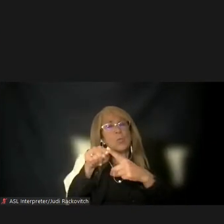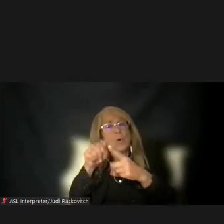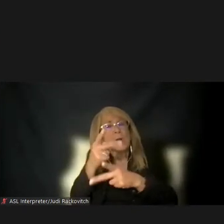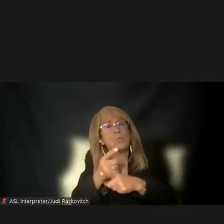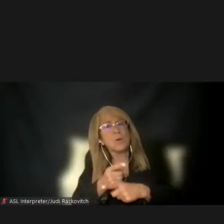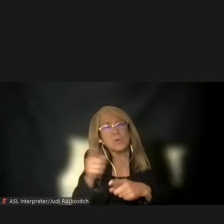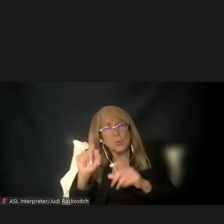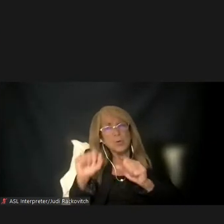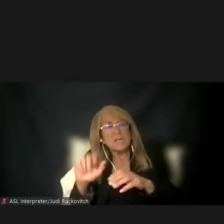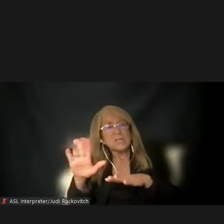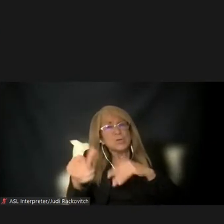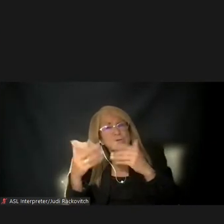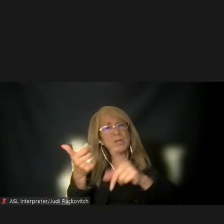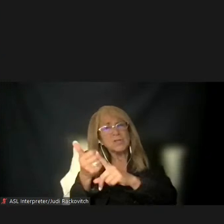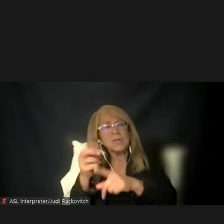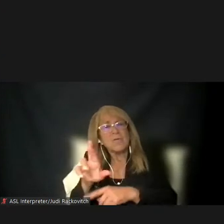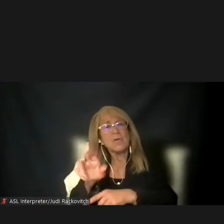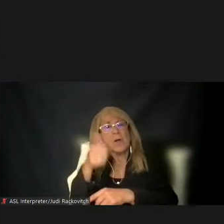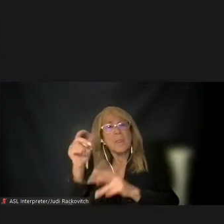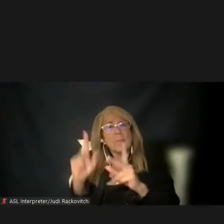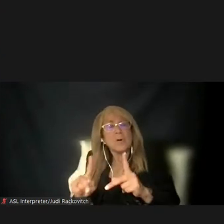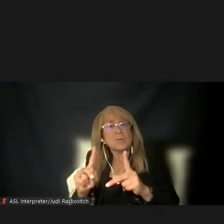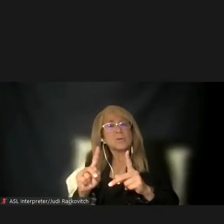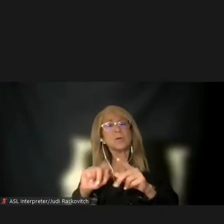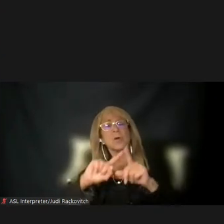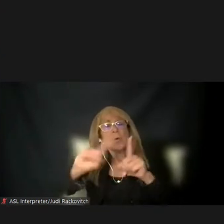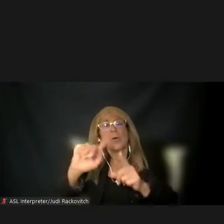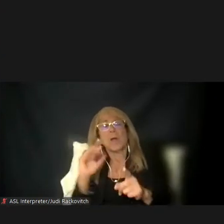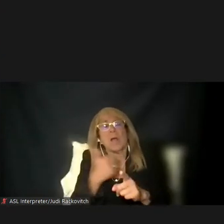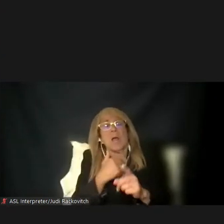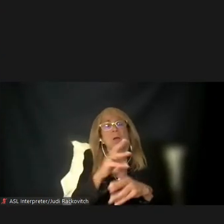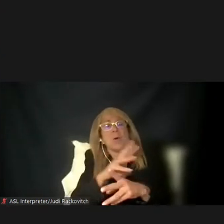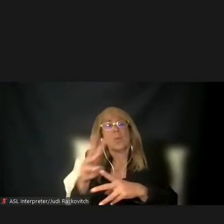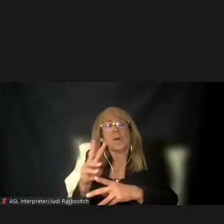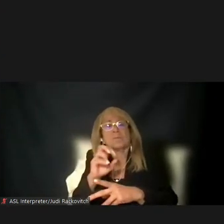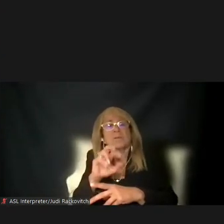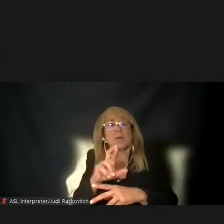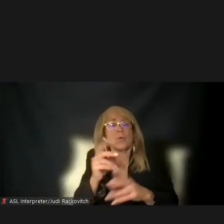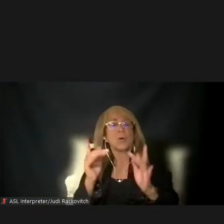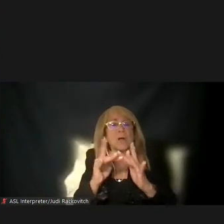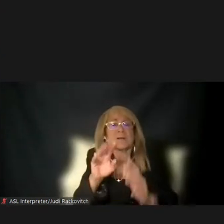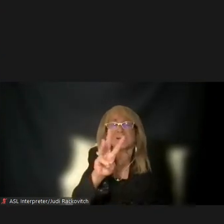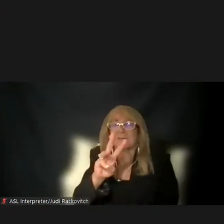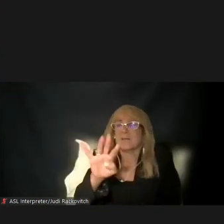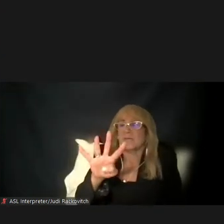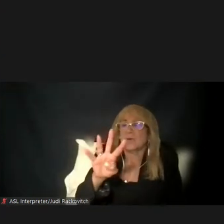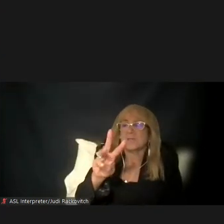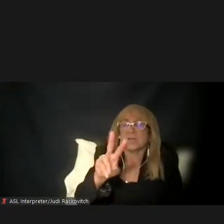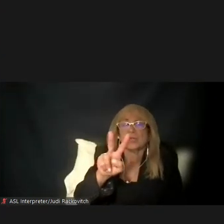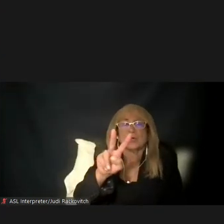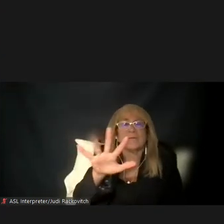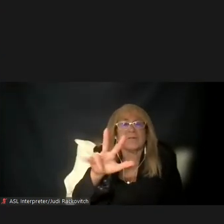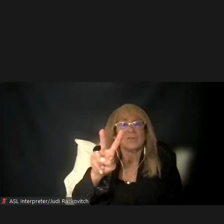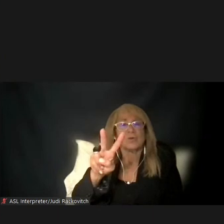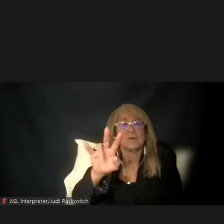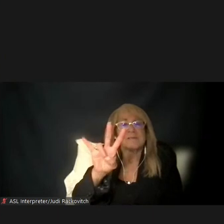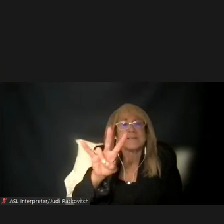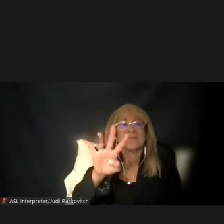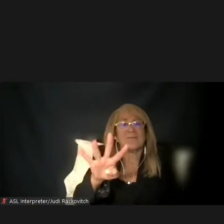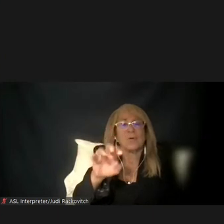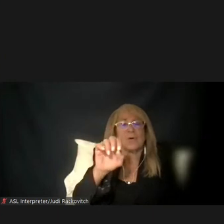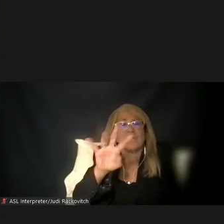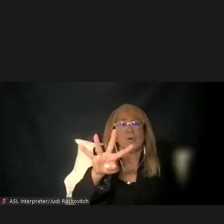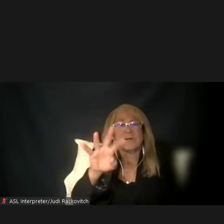else by visiting our website to complete a form, or by contacting us at 646-252-7440.